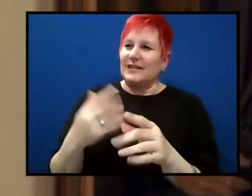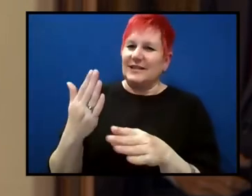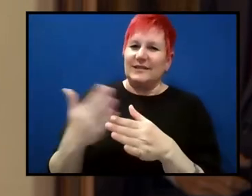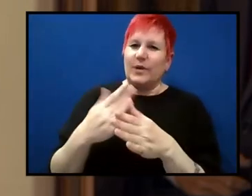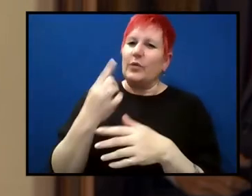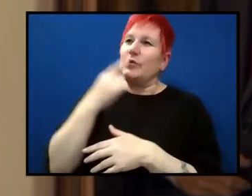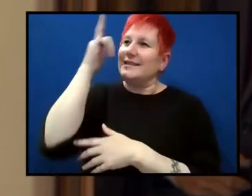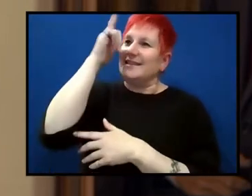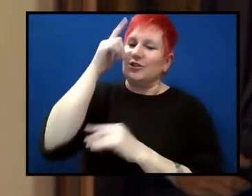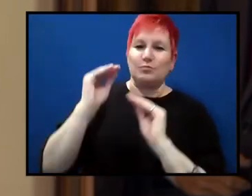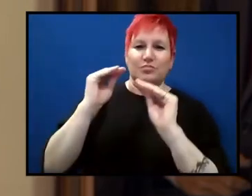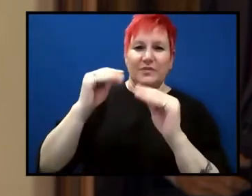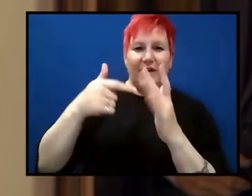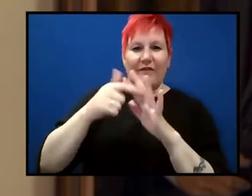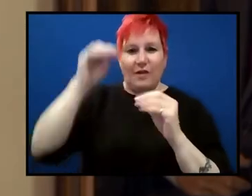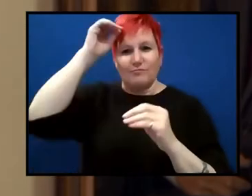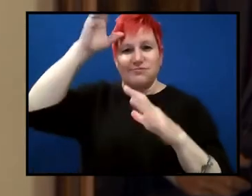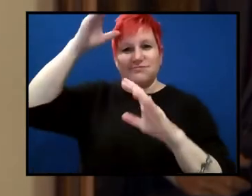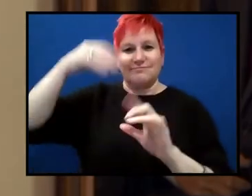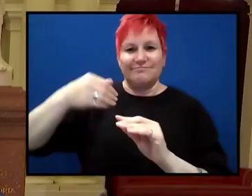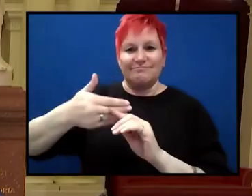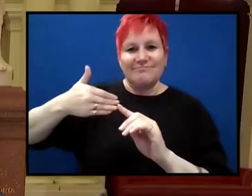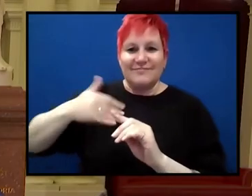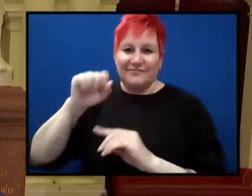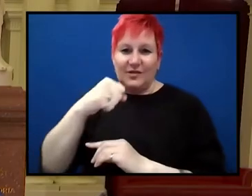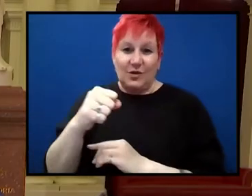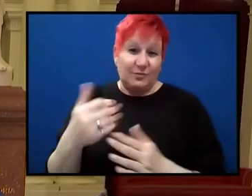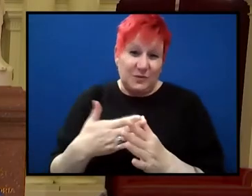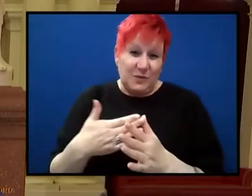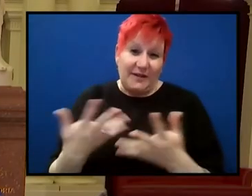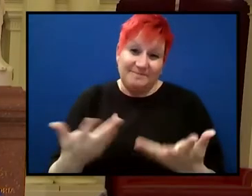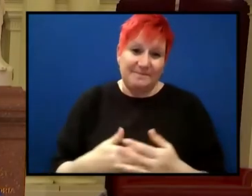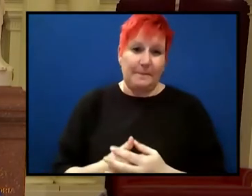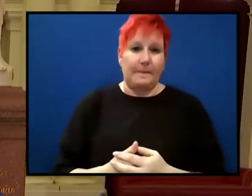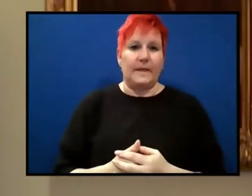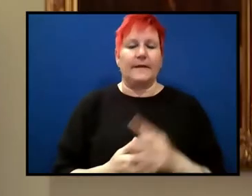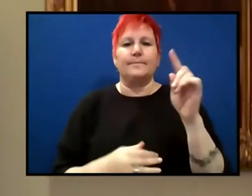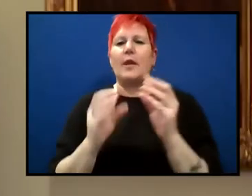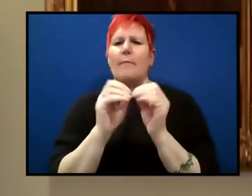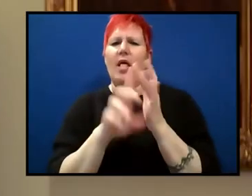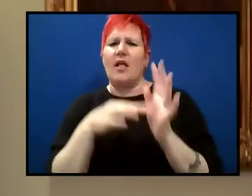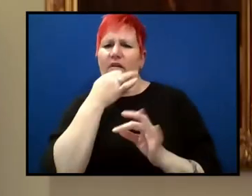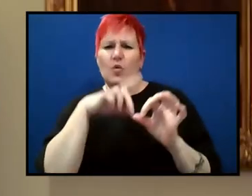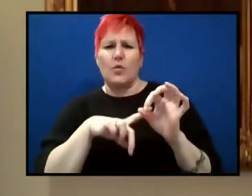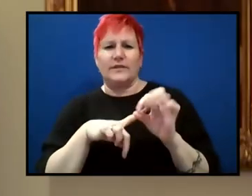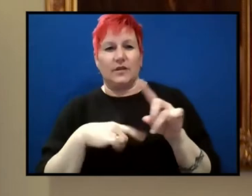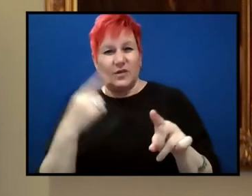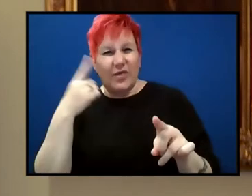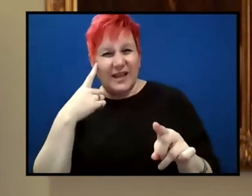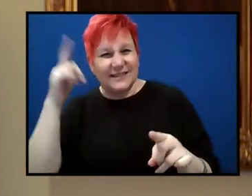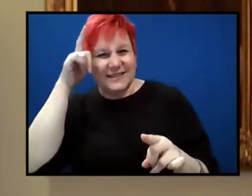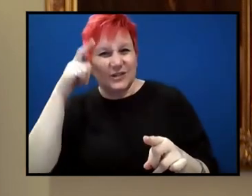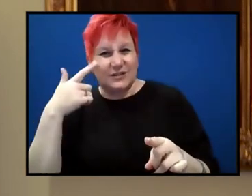and, um, you know, how they inspire you. and do you, do you think that they weren't, they, they were ill-informed or they were